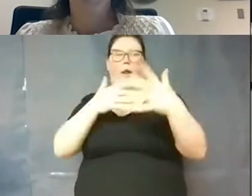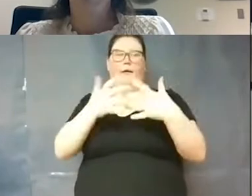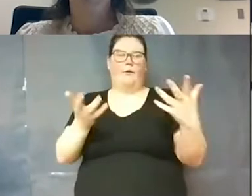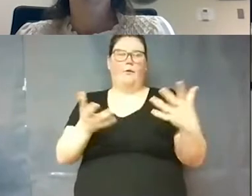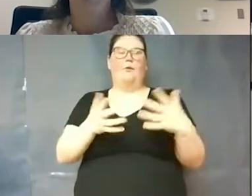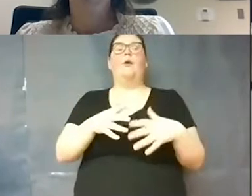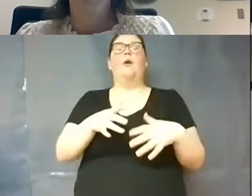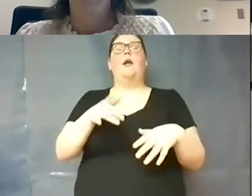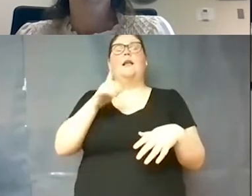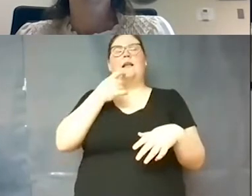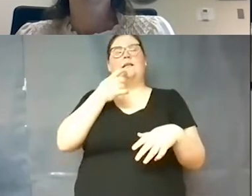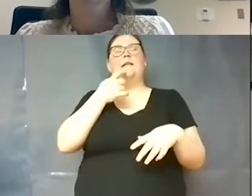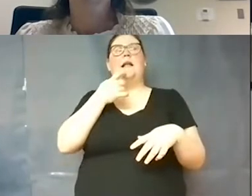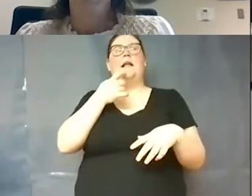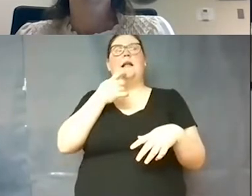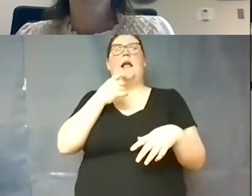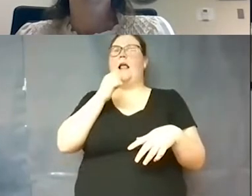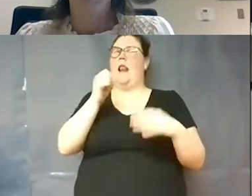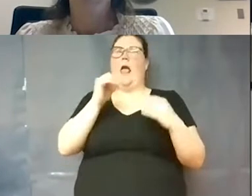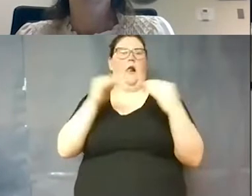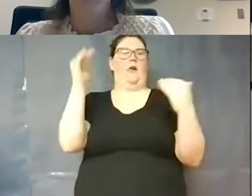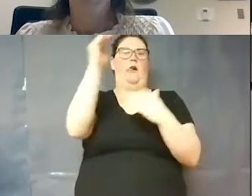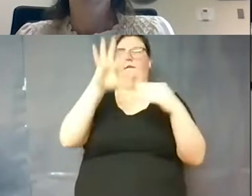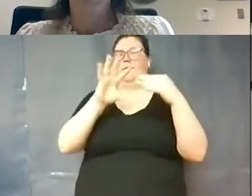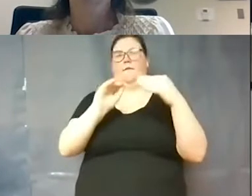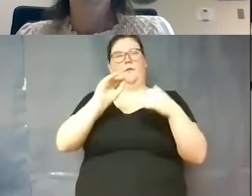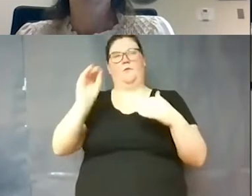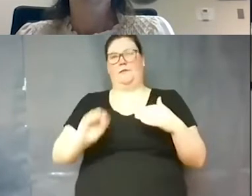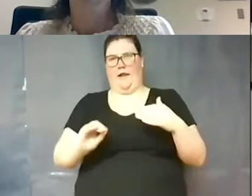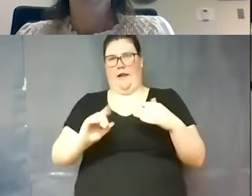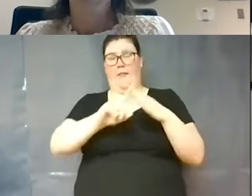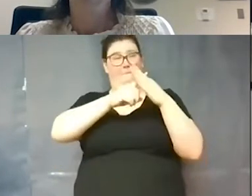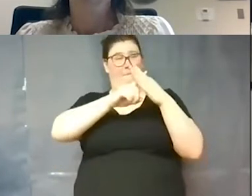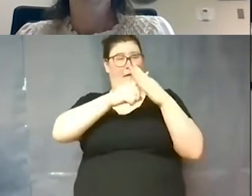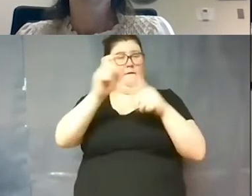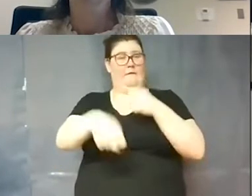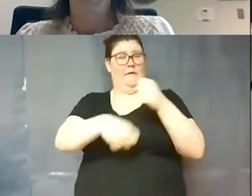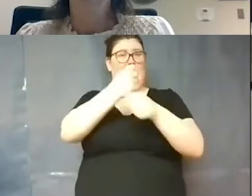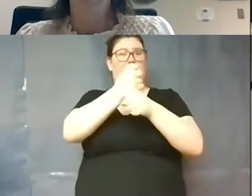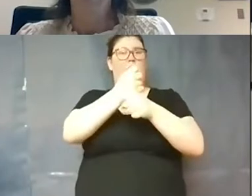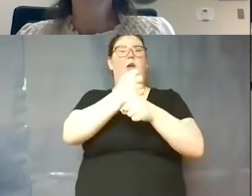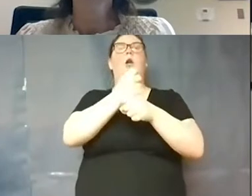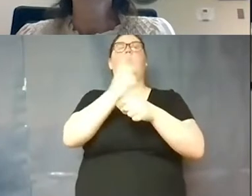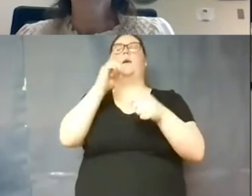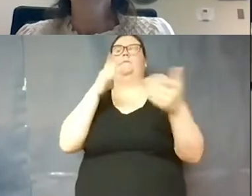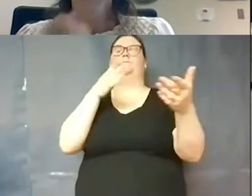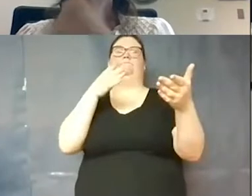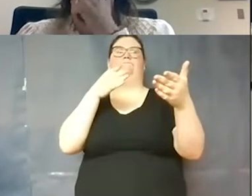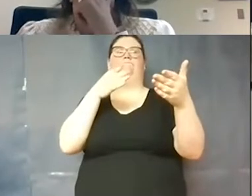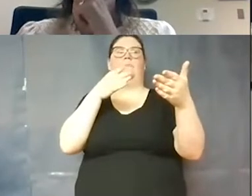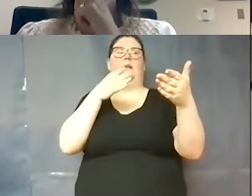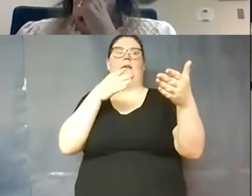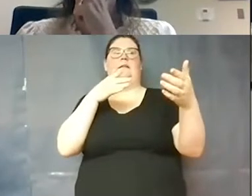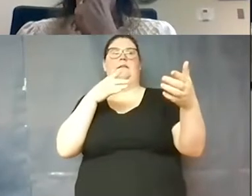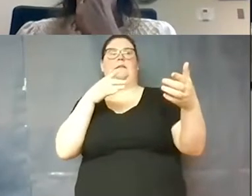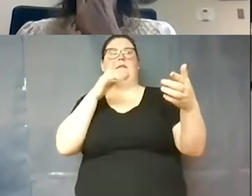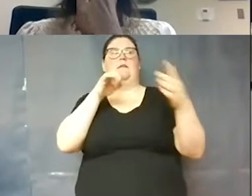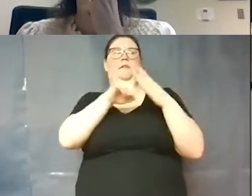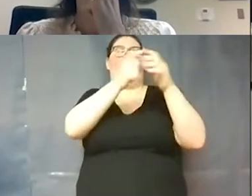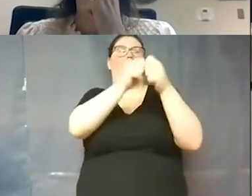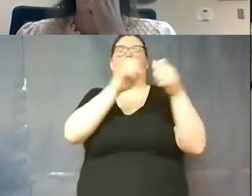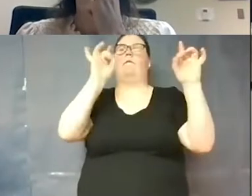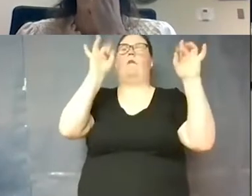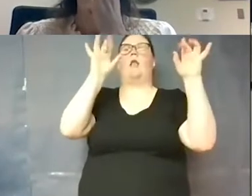they're saying not to exceed 50 percent so since the beginning of the year we've had counters at our you know start with volleyball in the